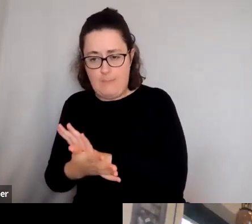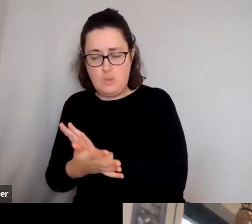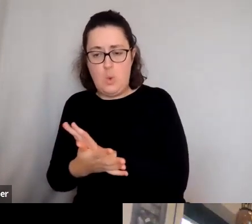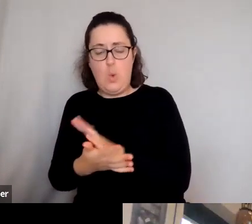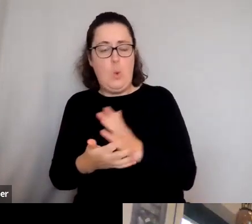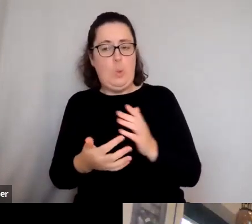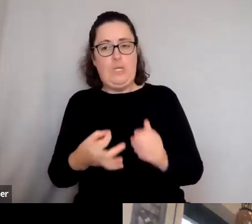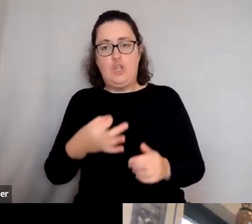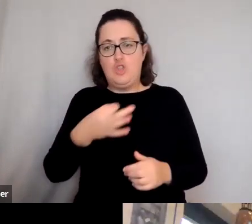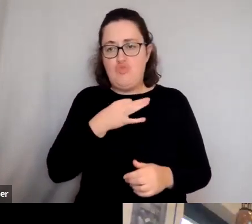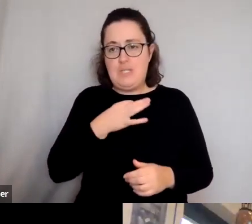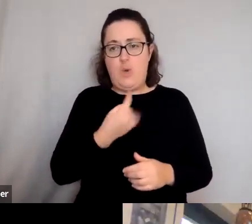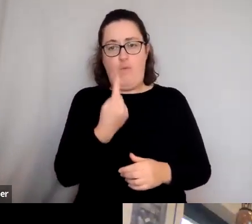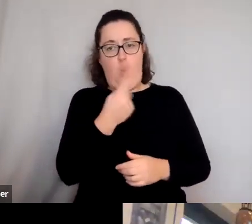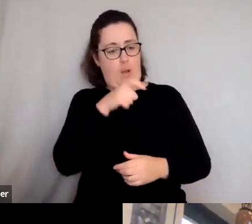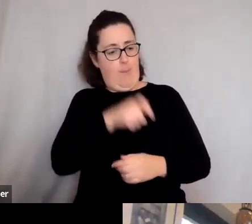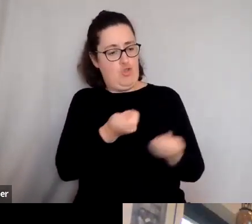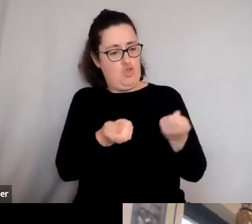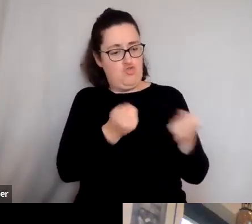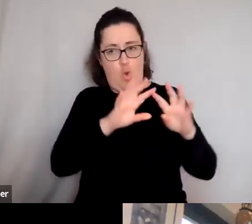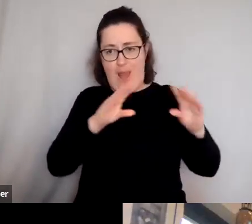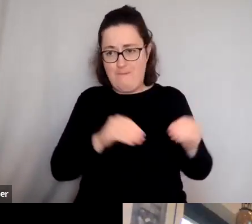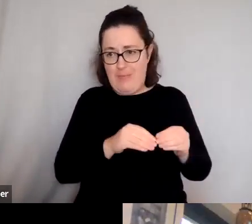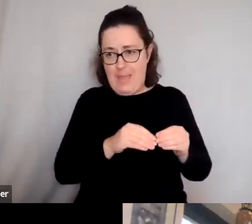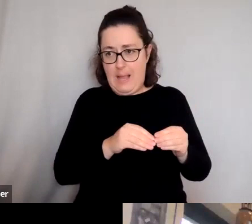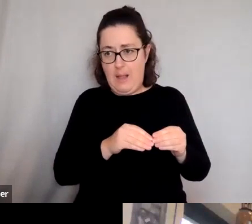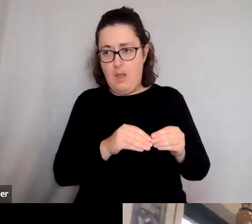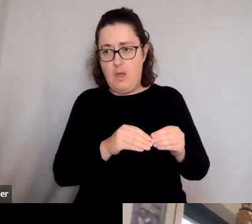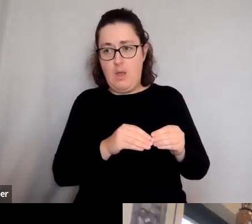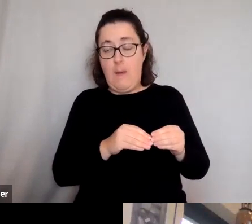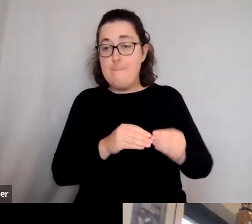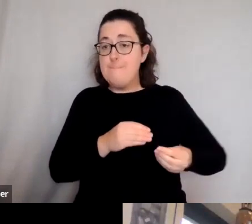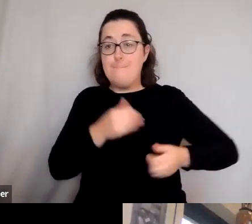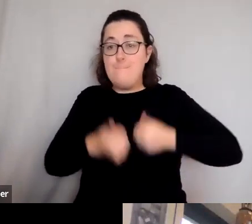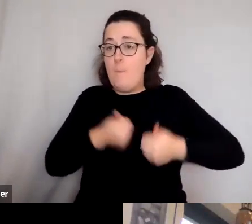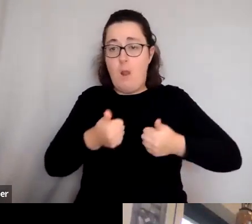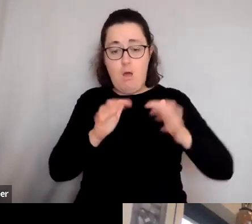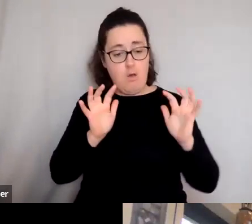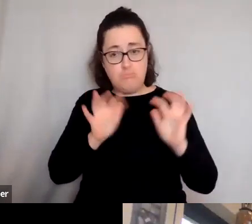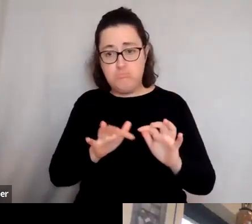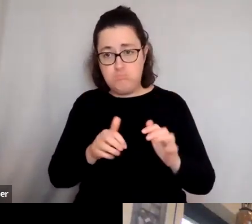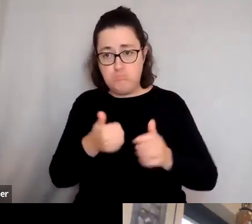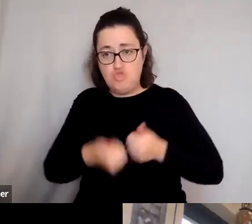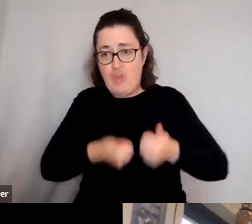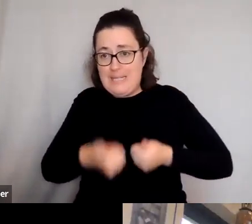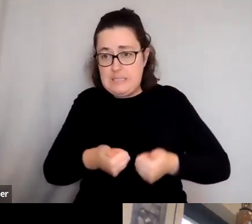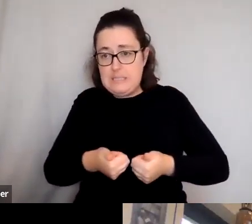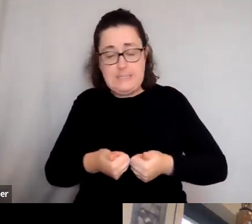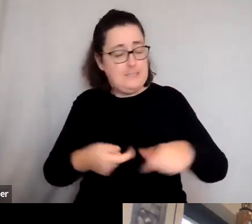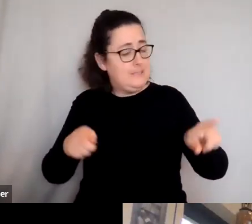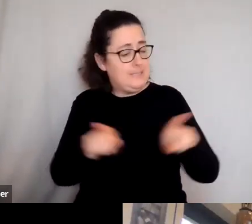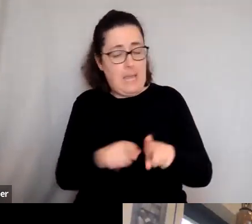the dangers of populism, you know, dangers of populism are as old as politics itself.